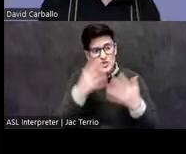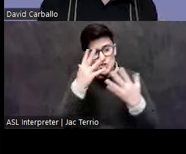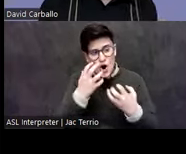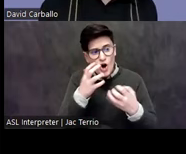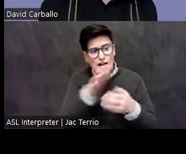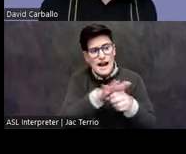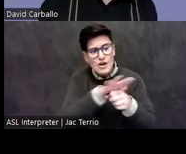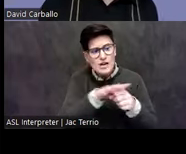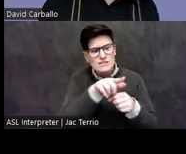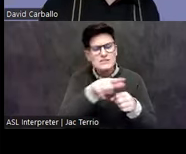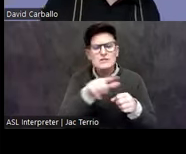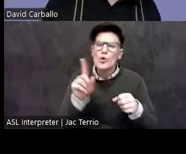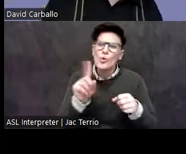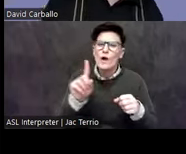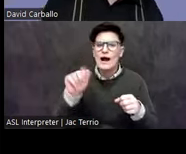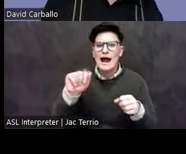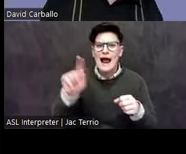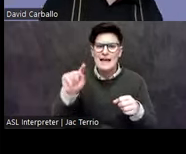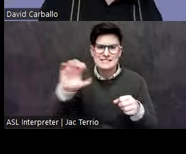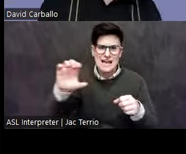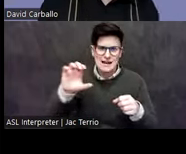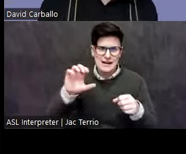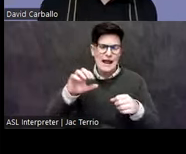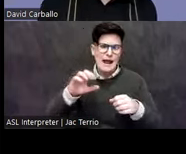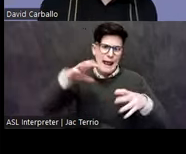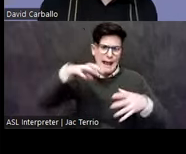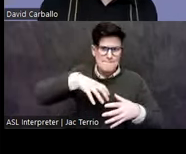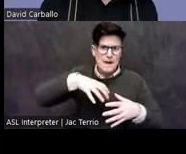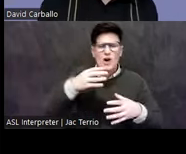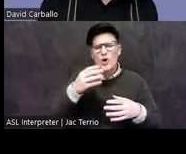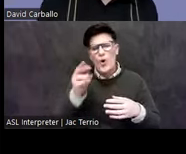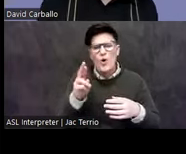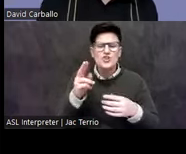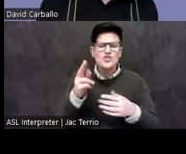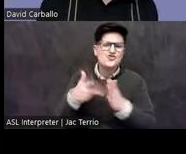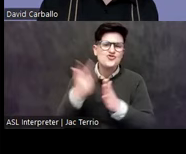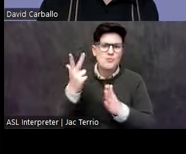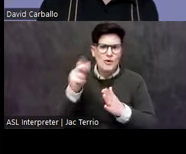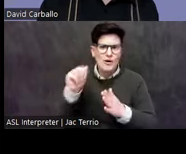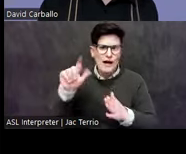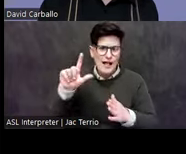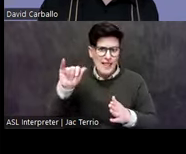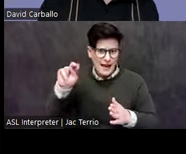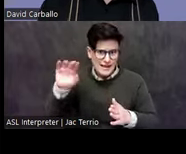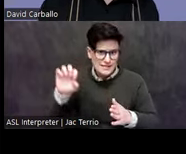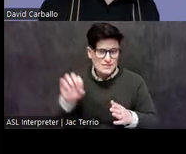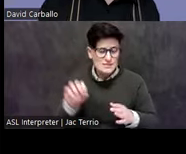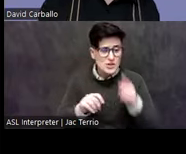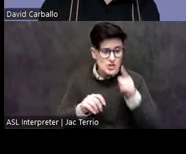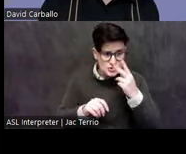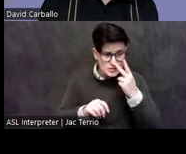Aztec Empire or Triple Alliance, and then the different journeys of the two